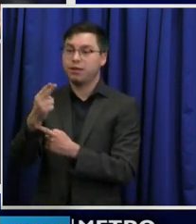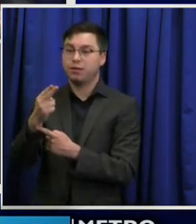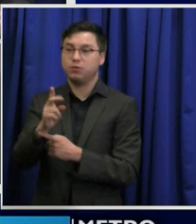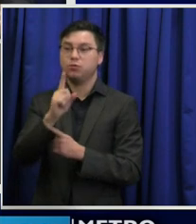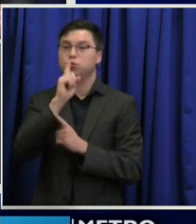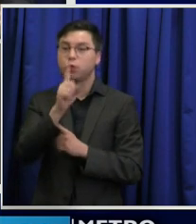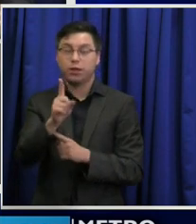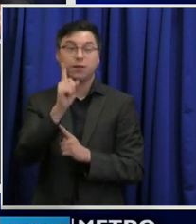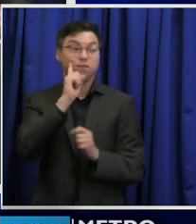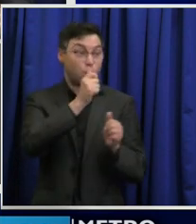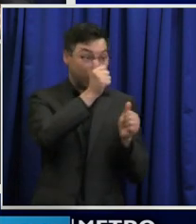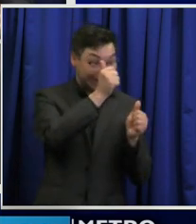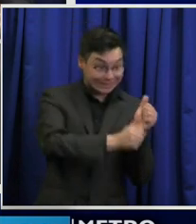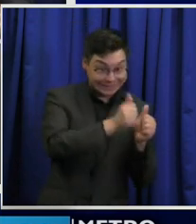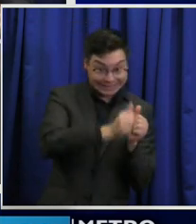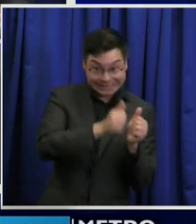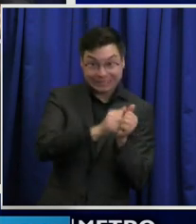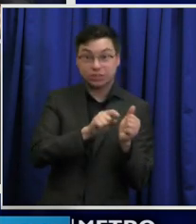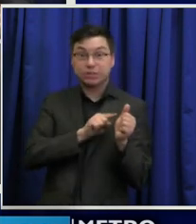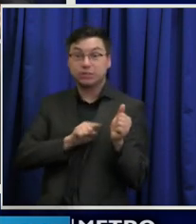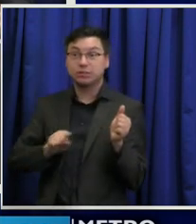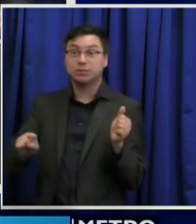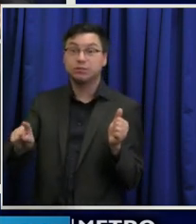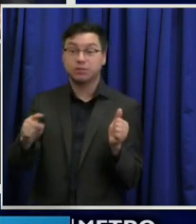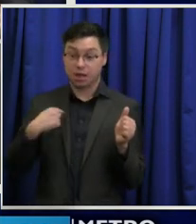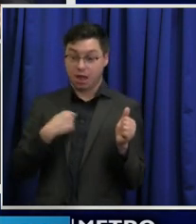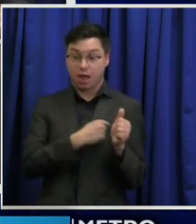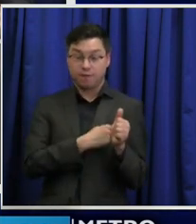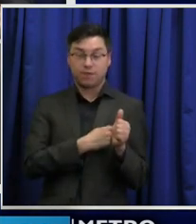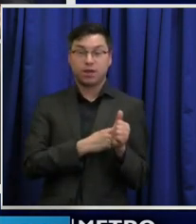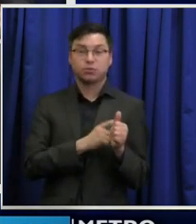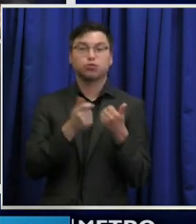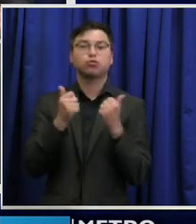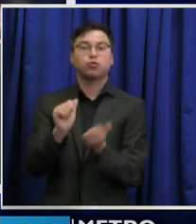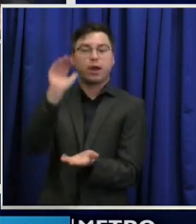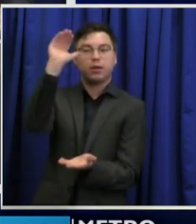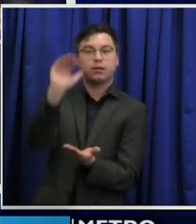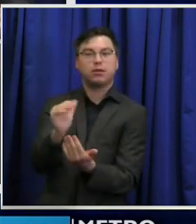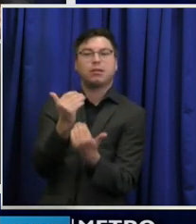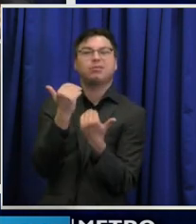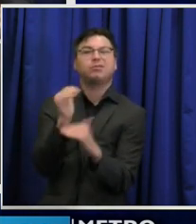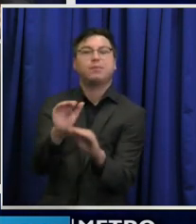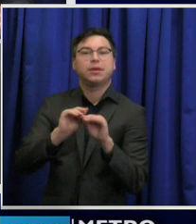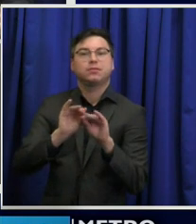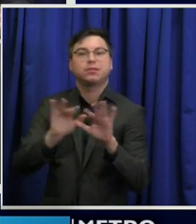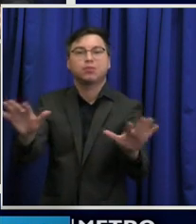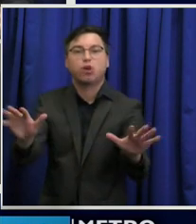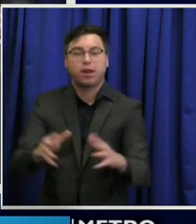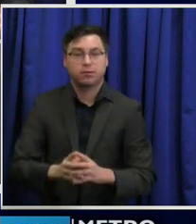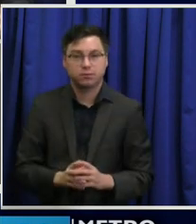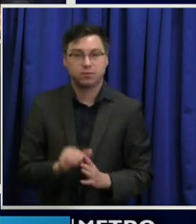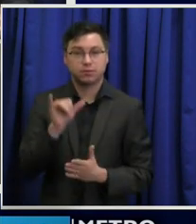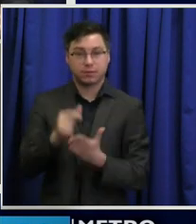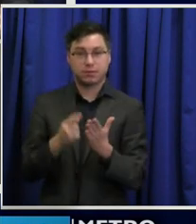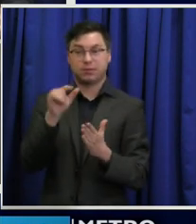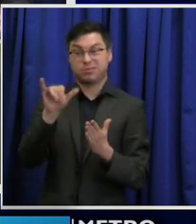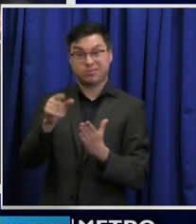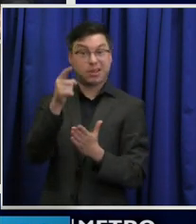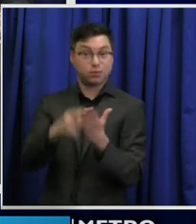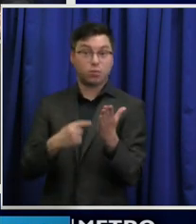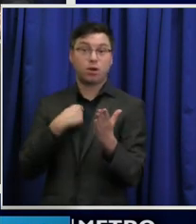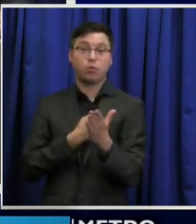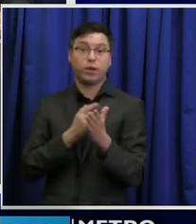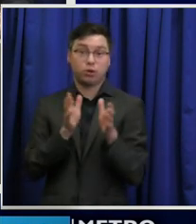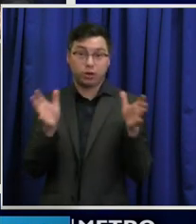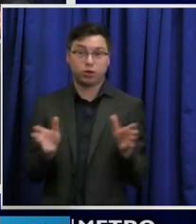each of our powers to limit the spread. And then that's what we're encouraging everybody to do.